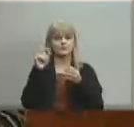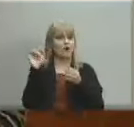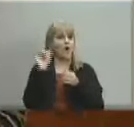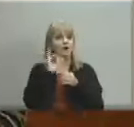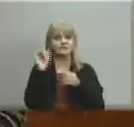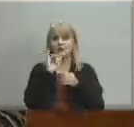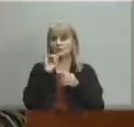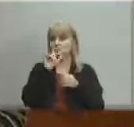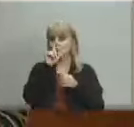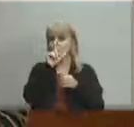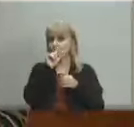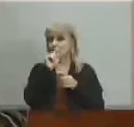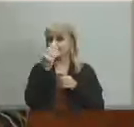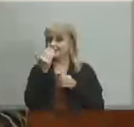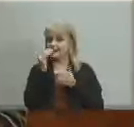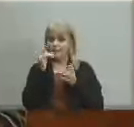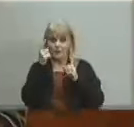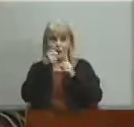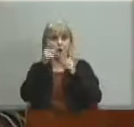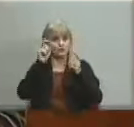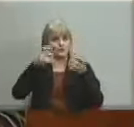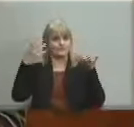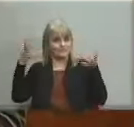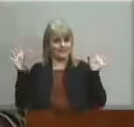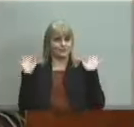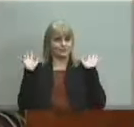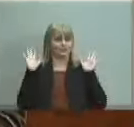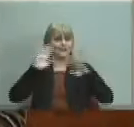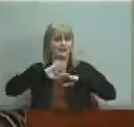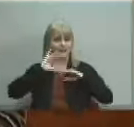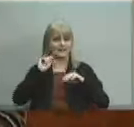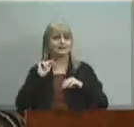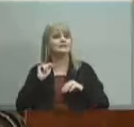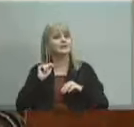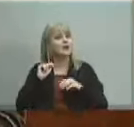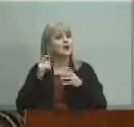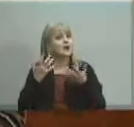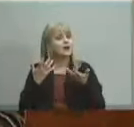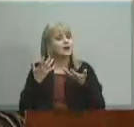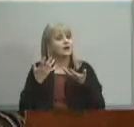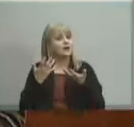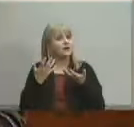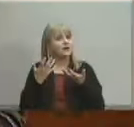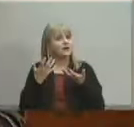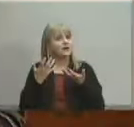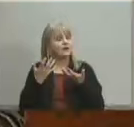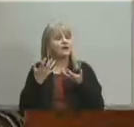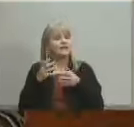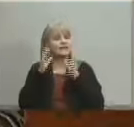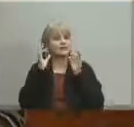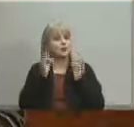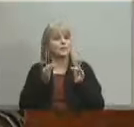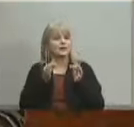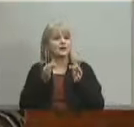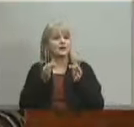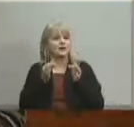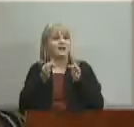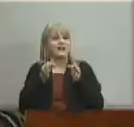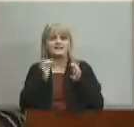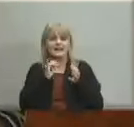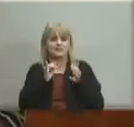we should be reaching this goal now third grade reading scores help to determine the quantity of prison cells to be built in america